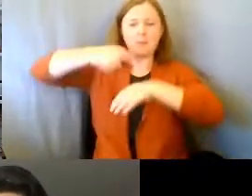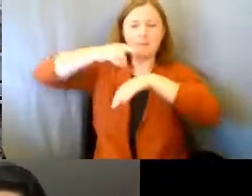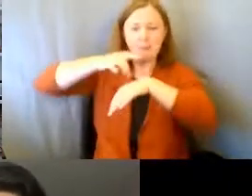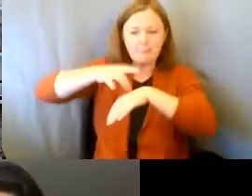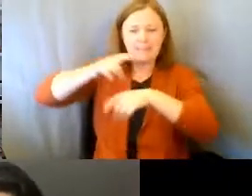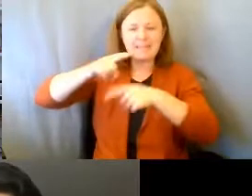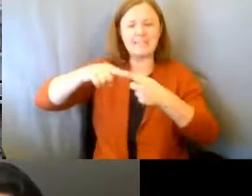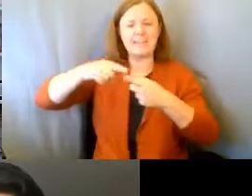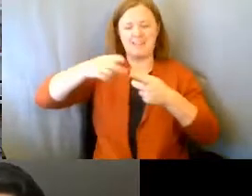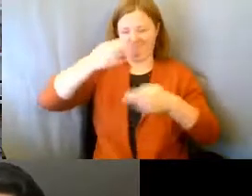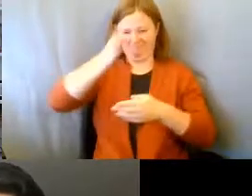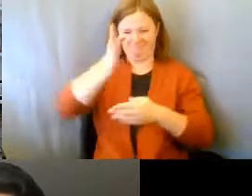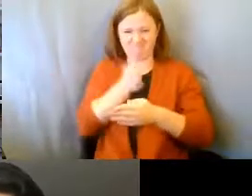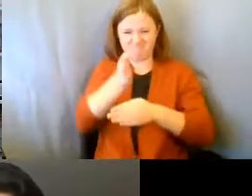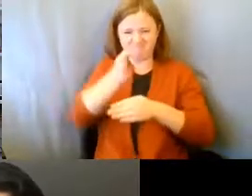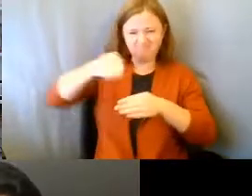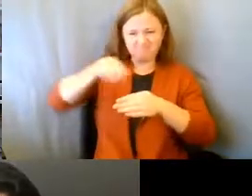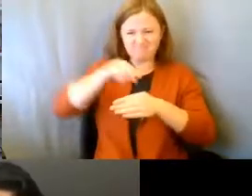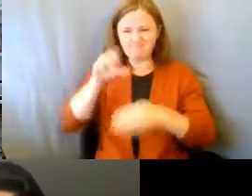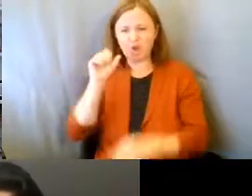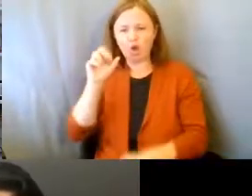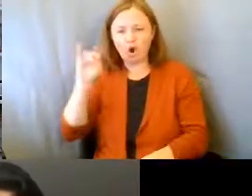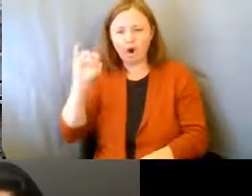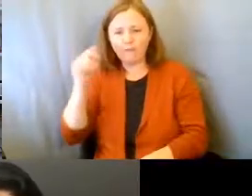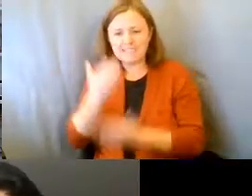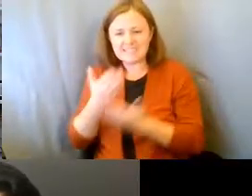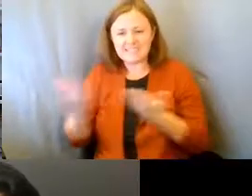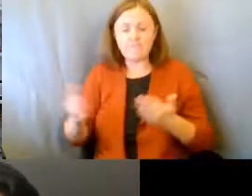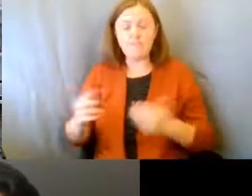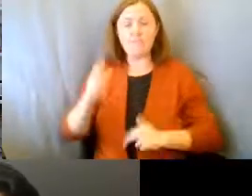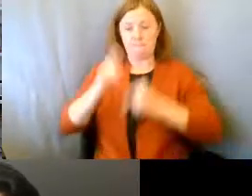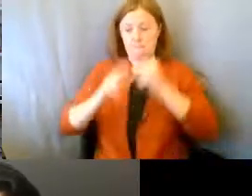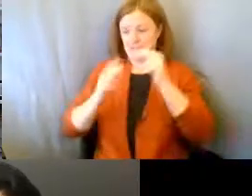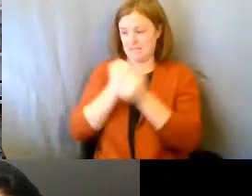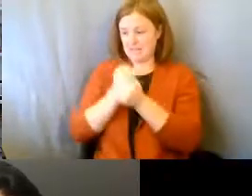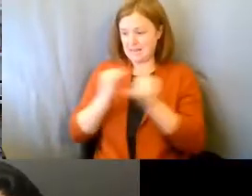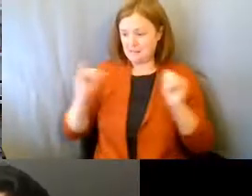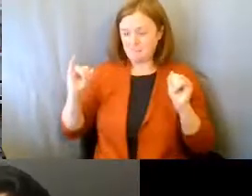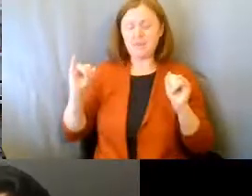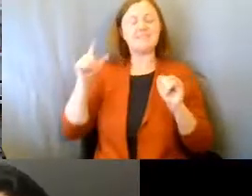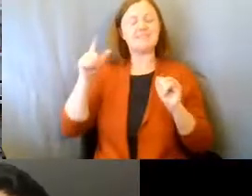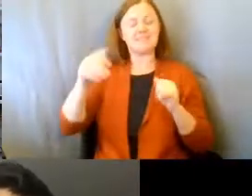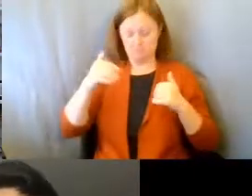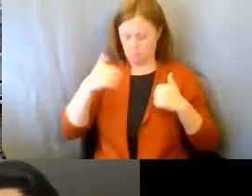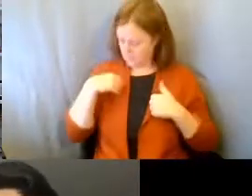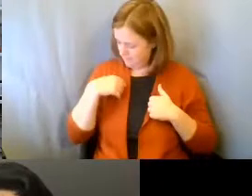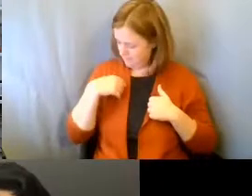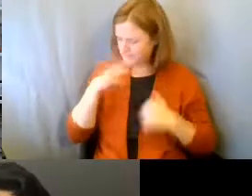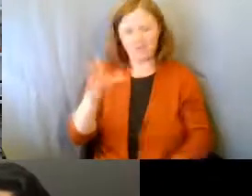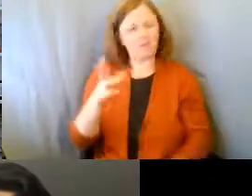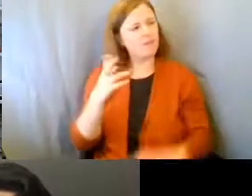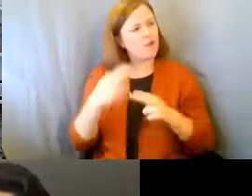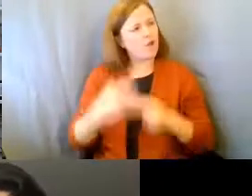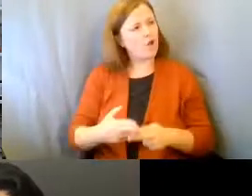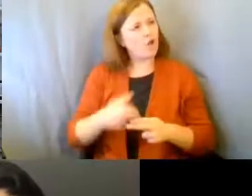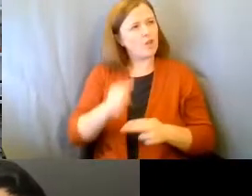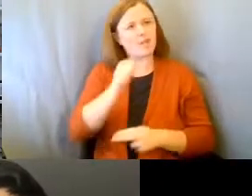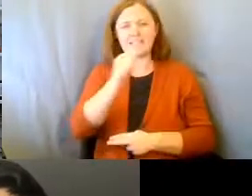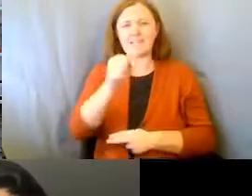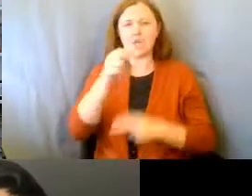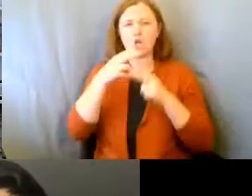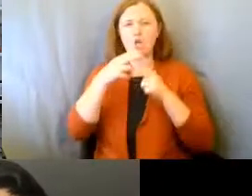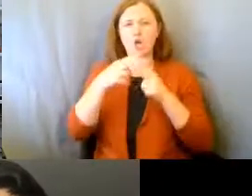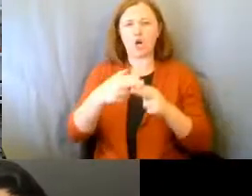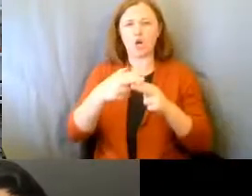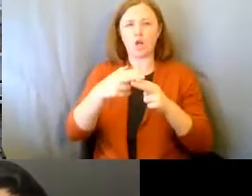that. And then, building independence, they actually had a pumpkin, I don't think they called it pumpkin carving because some